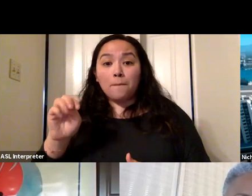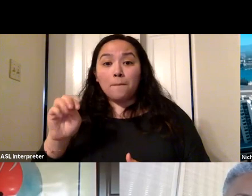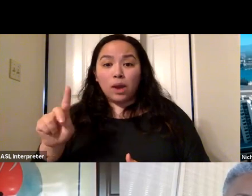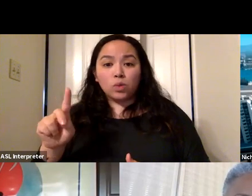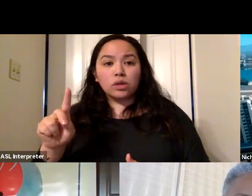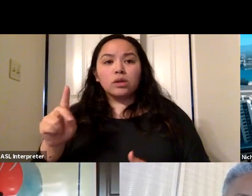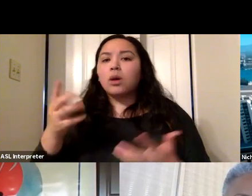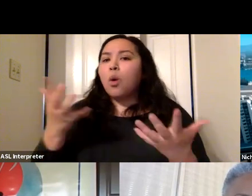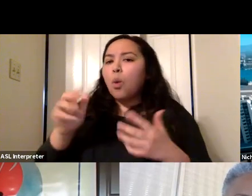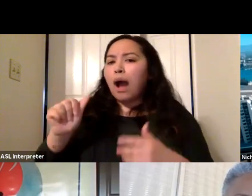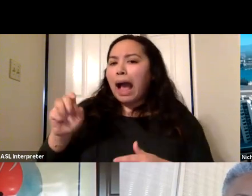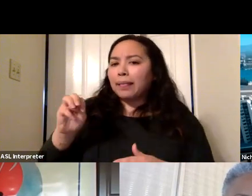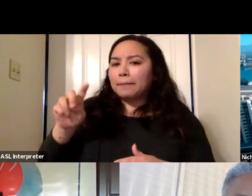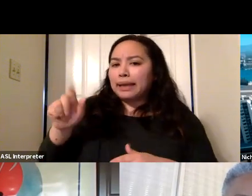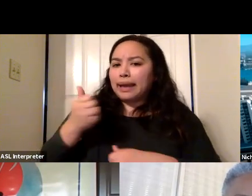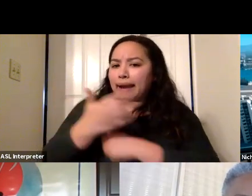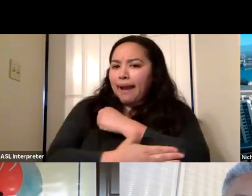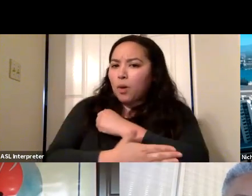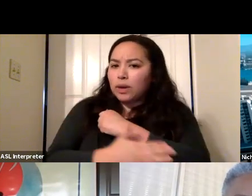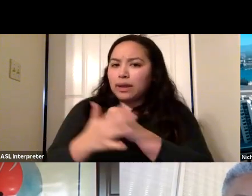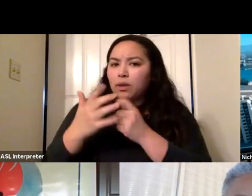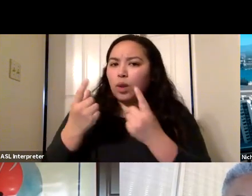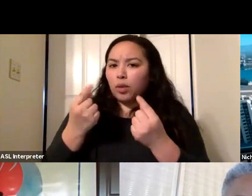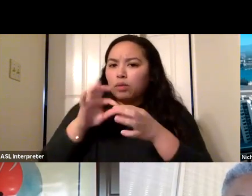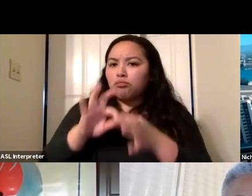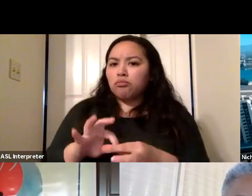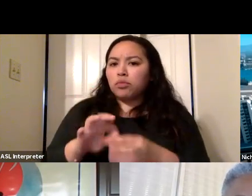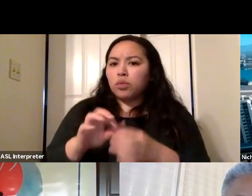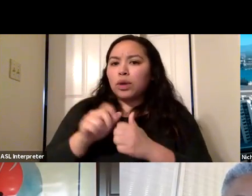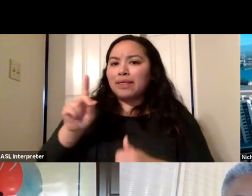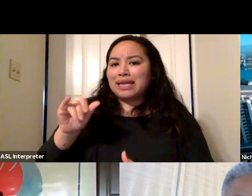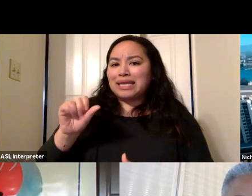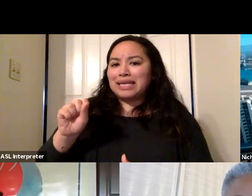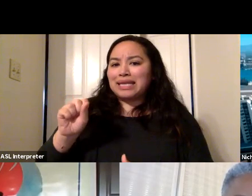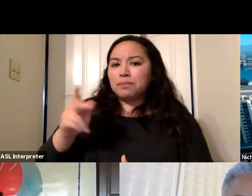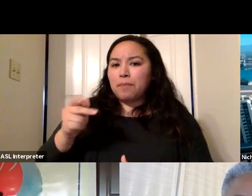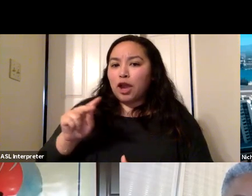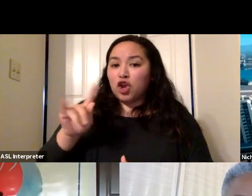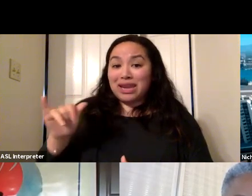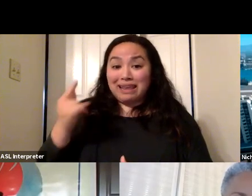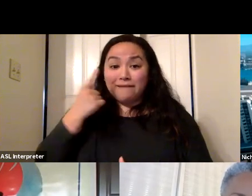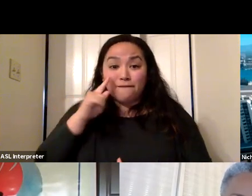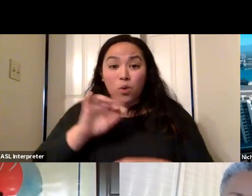doing in the public health department in particular around reducing disparities for COVID-19 response?